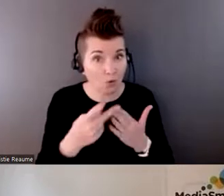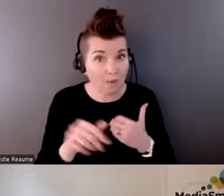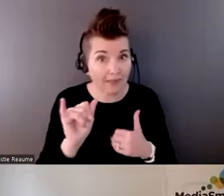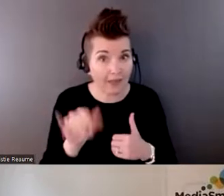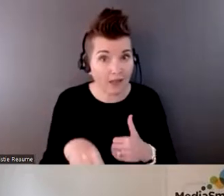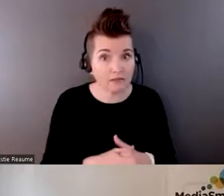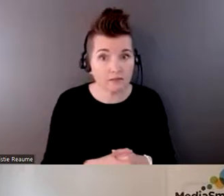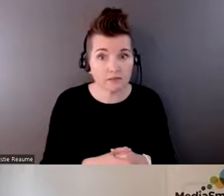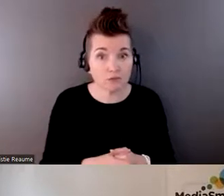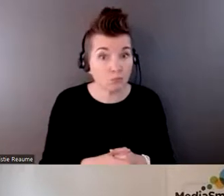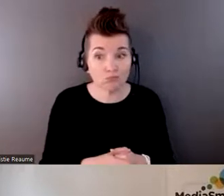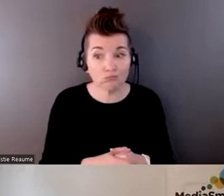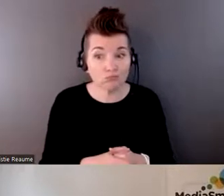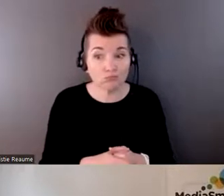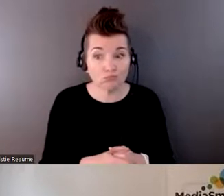Nope.